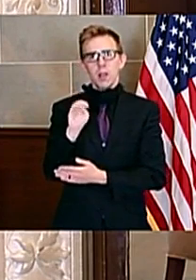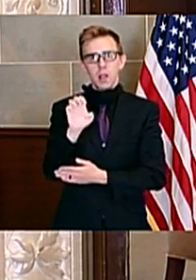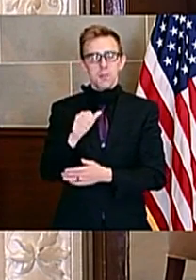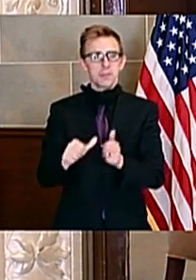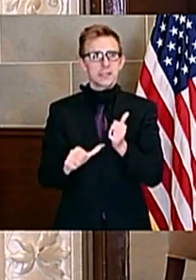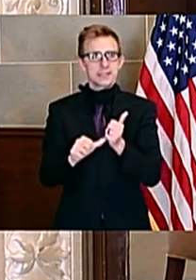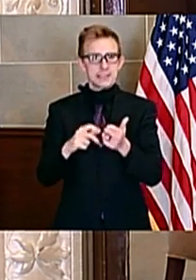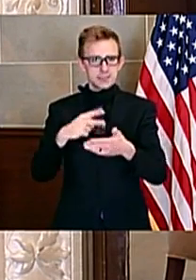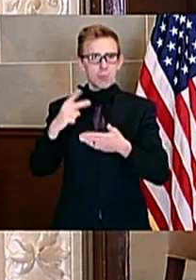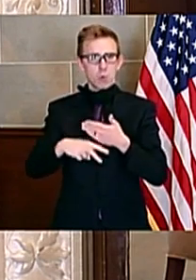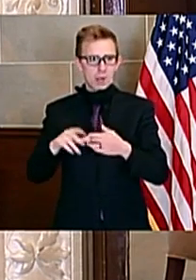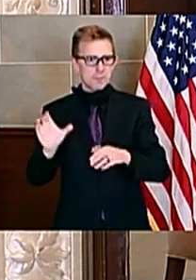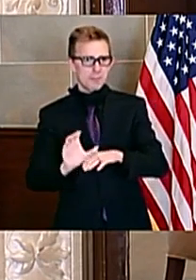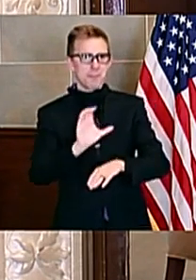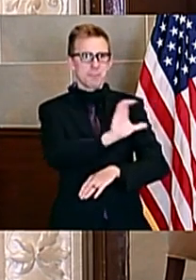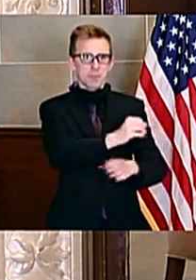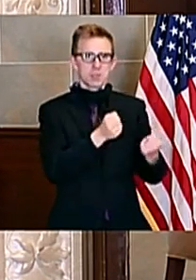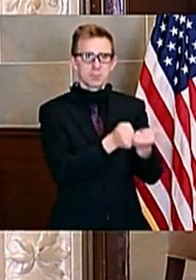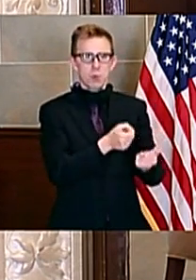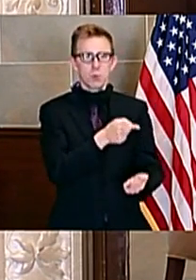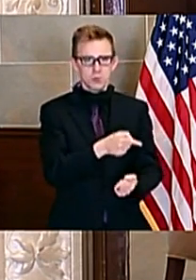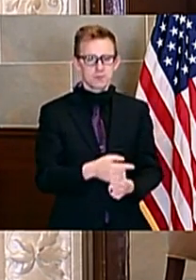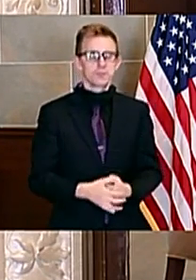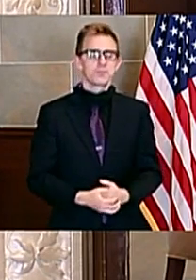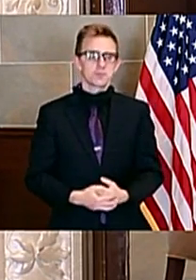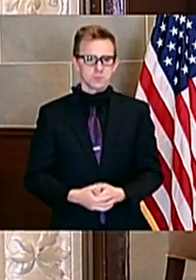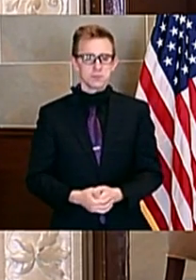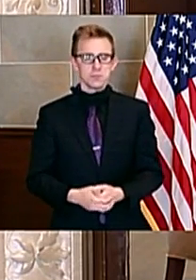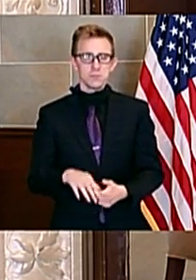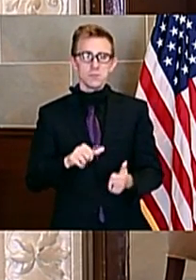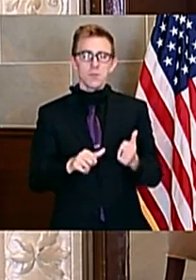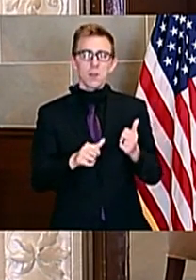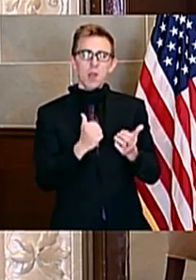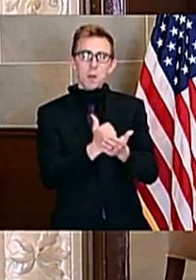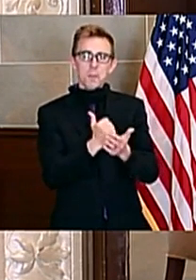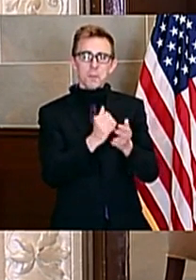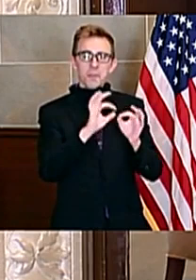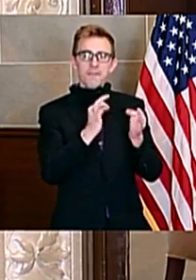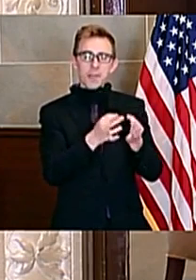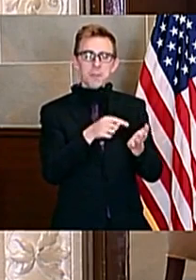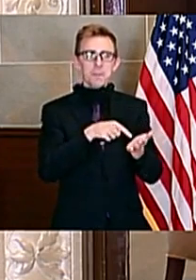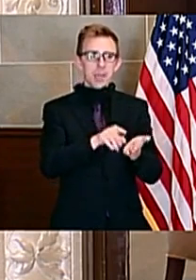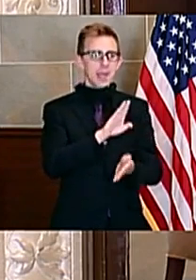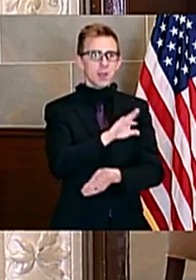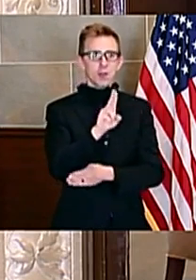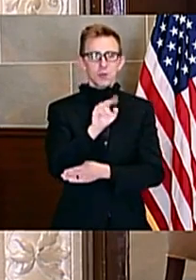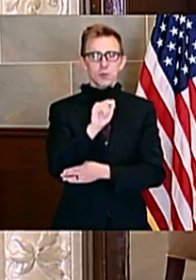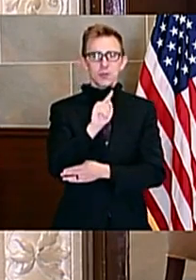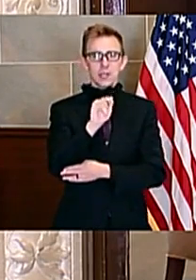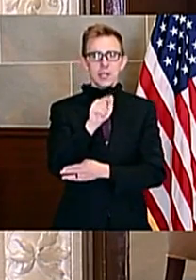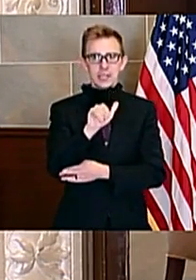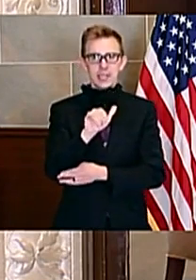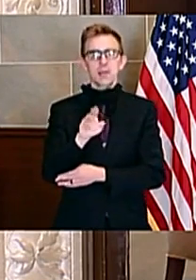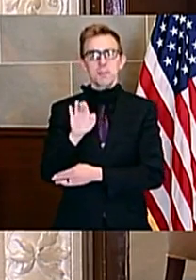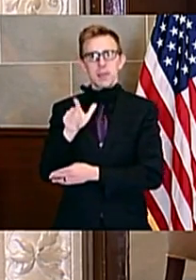Program. This program specifically assists families in paying their utility bills.